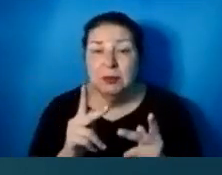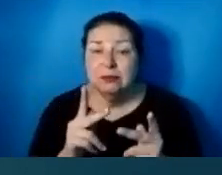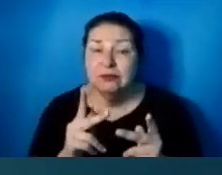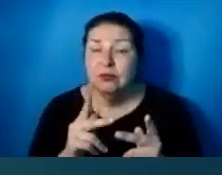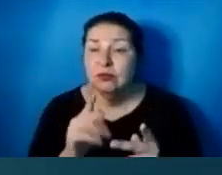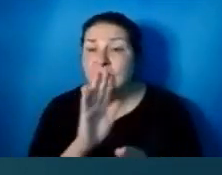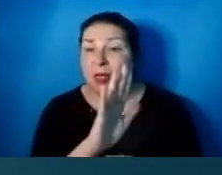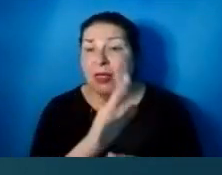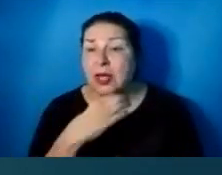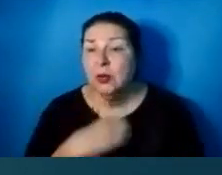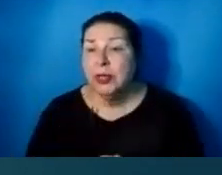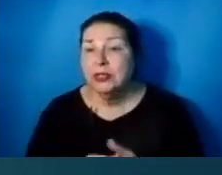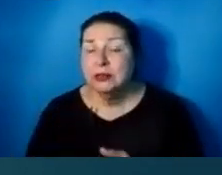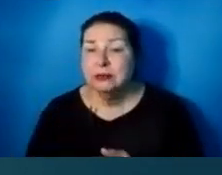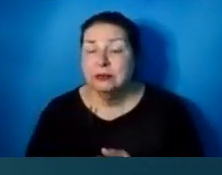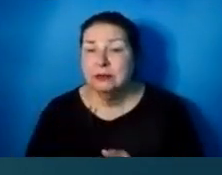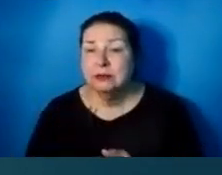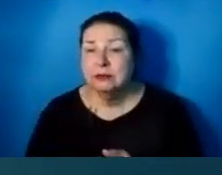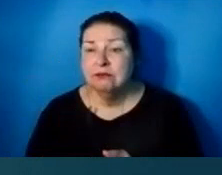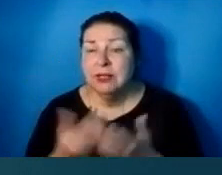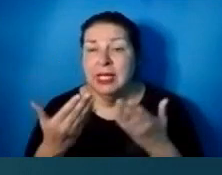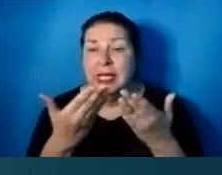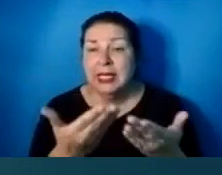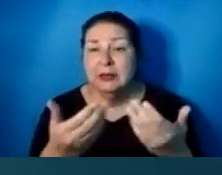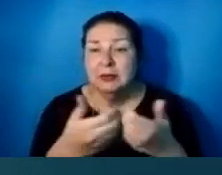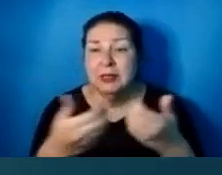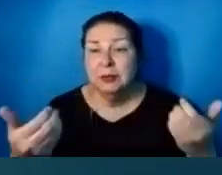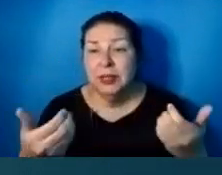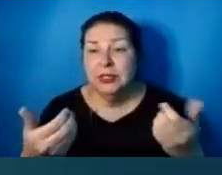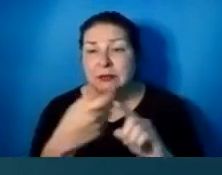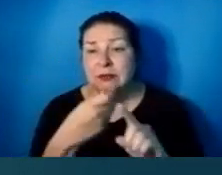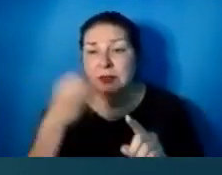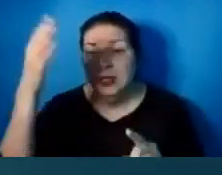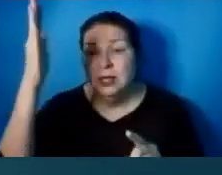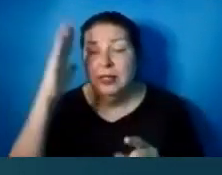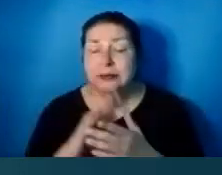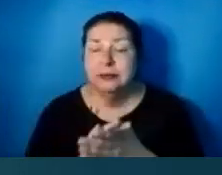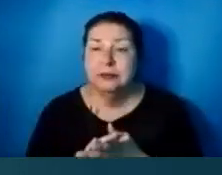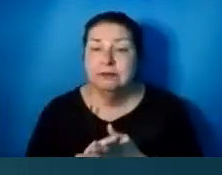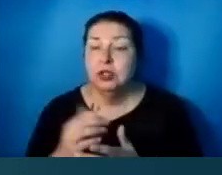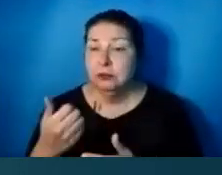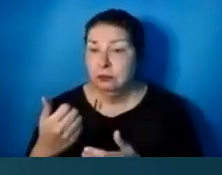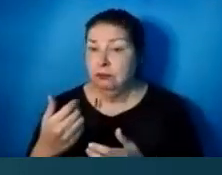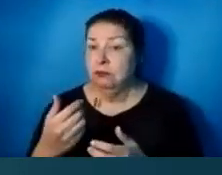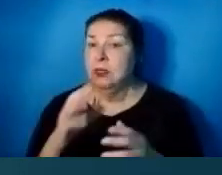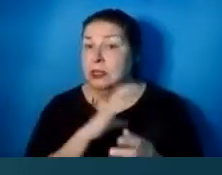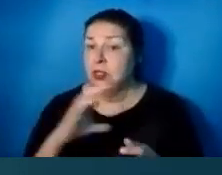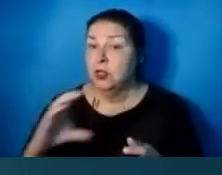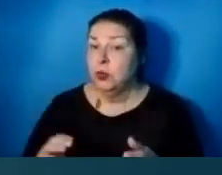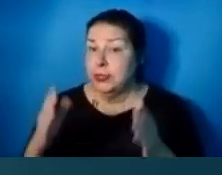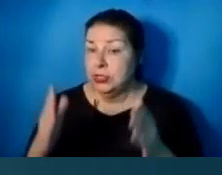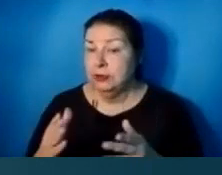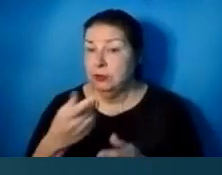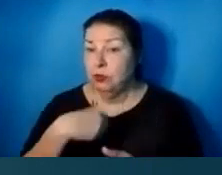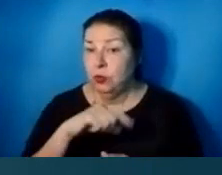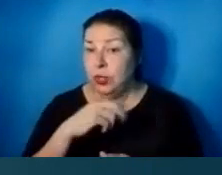He gives them separation from God. As a Christian, we would call